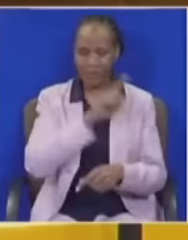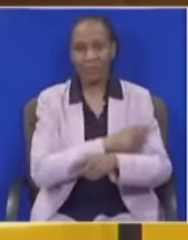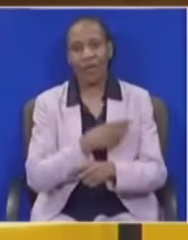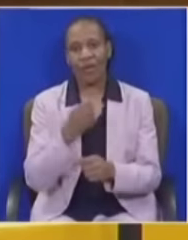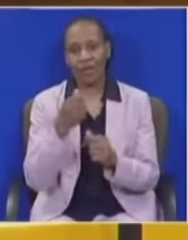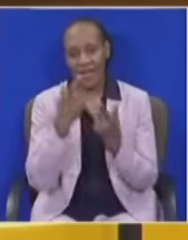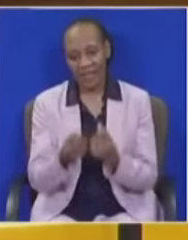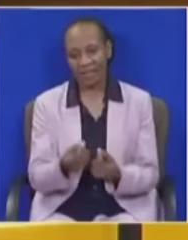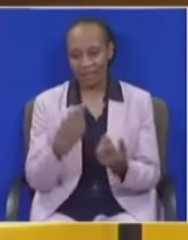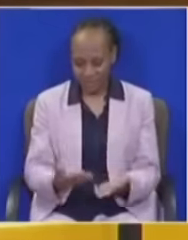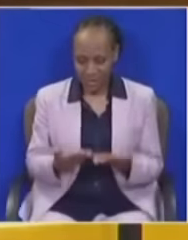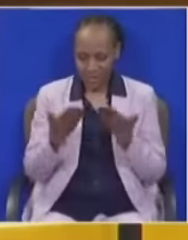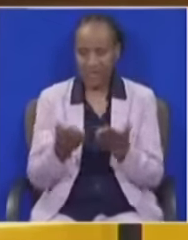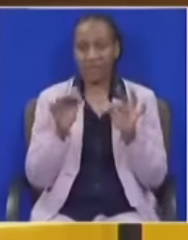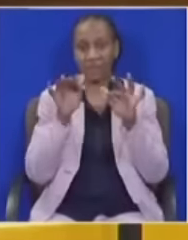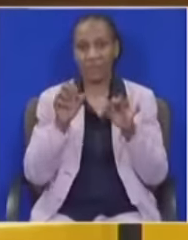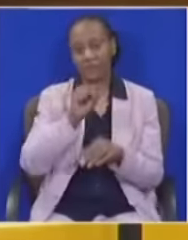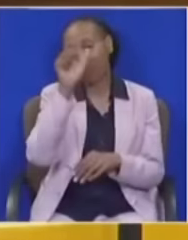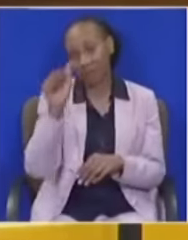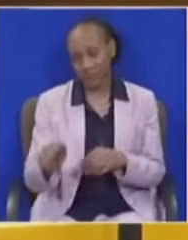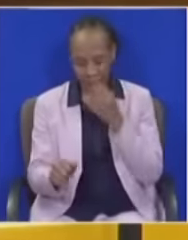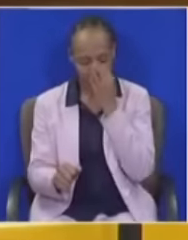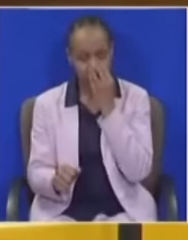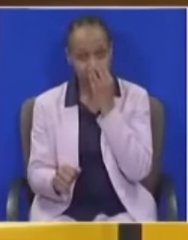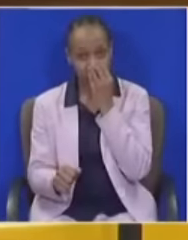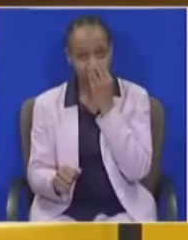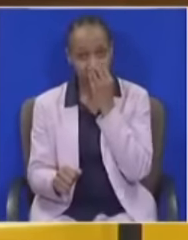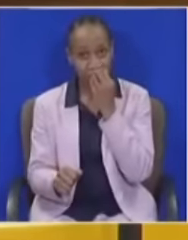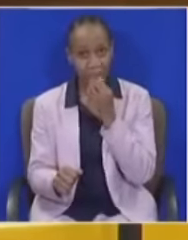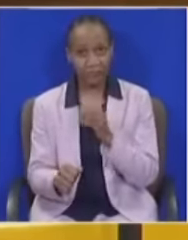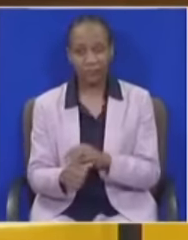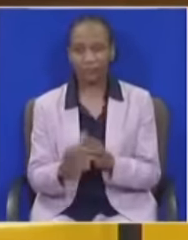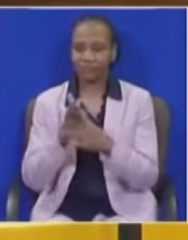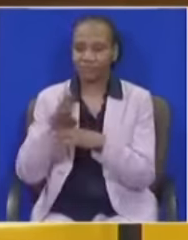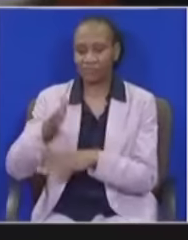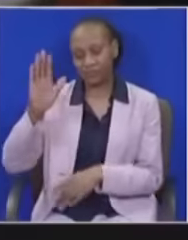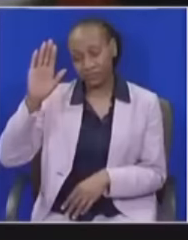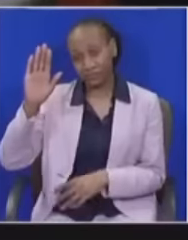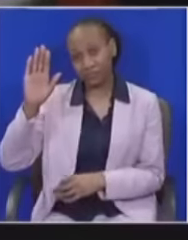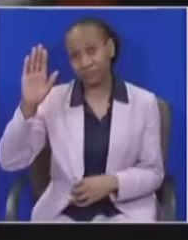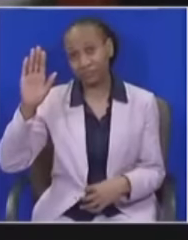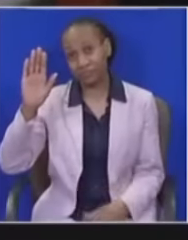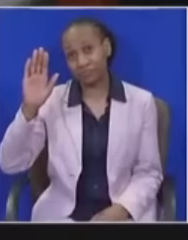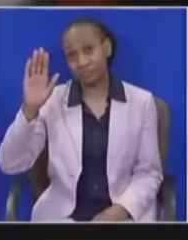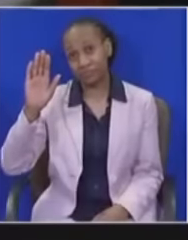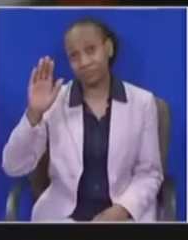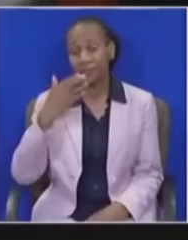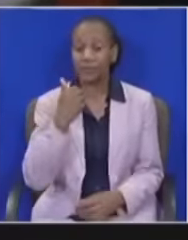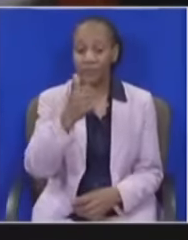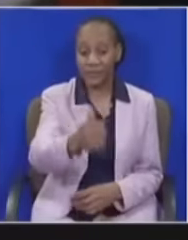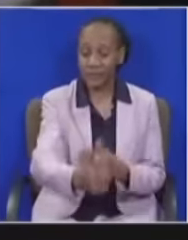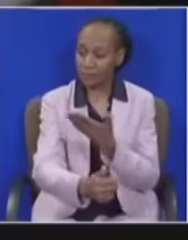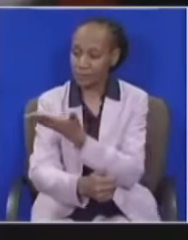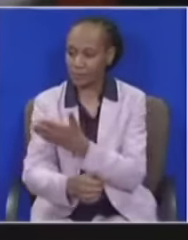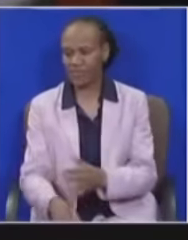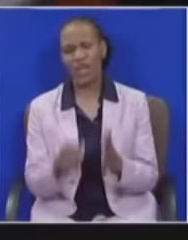people of South Africa. Perhaps in keeping with the historical significance of the moment, we should allow... The